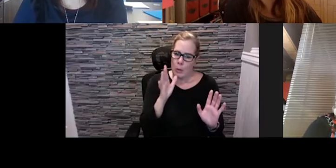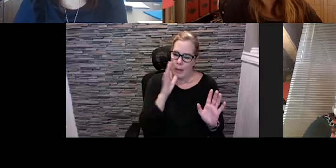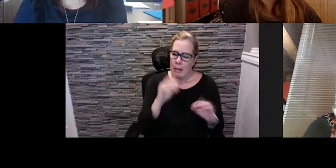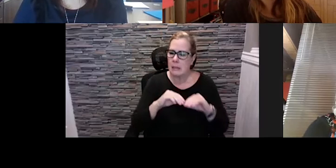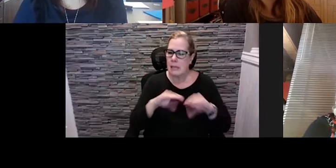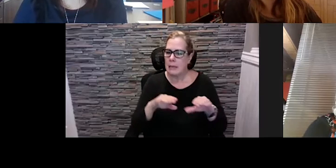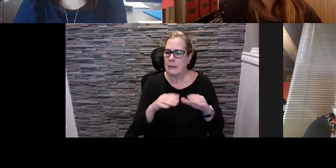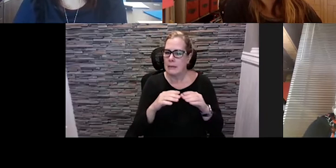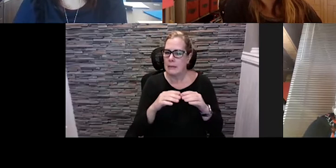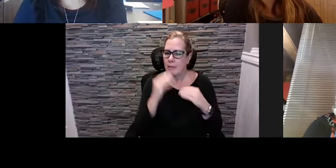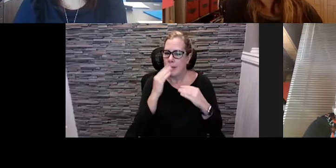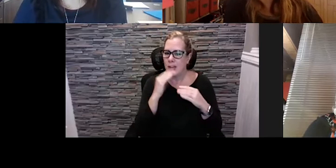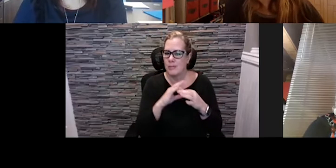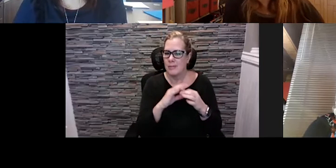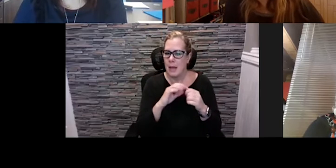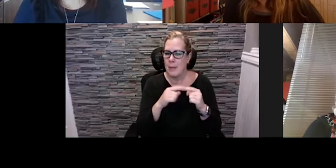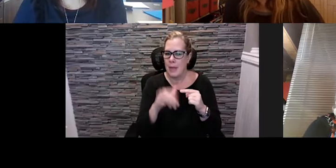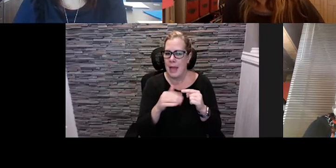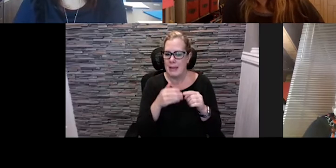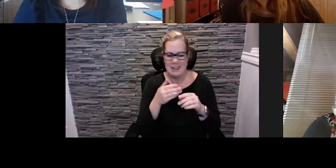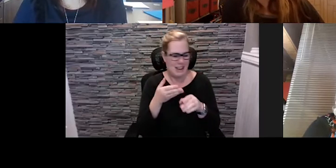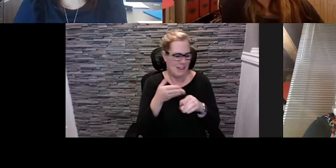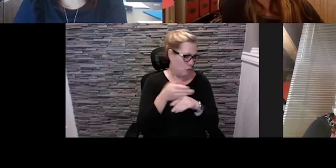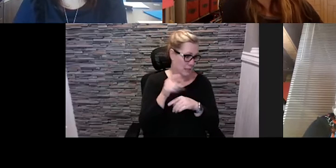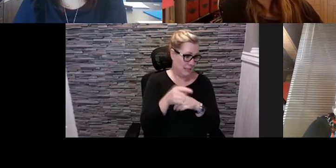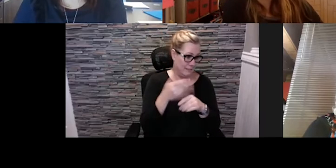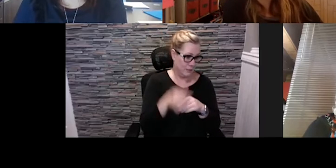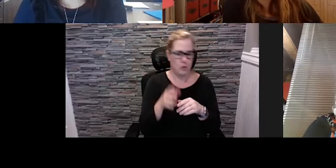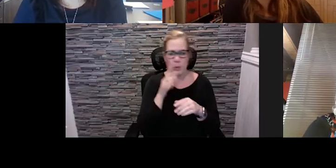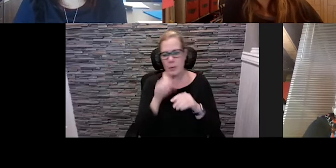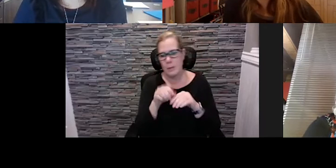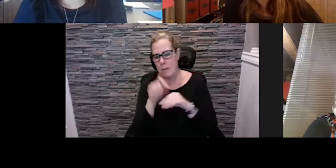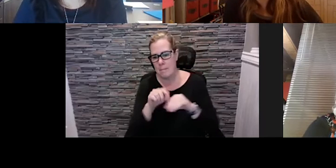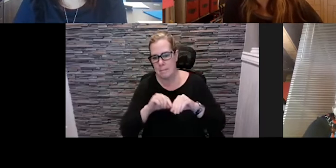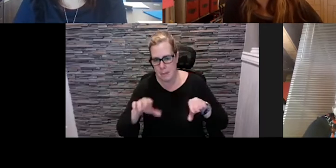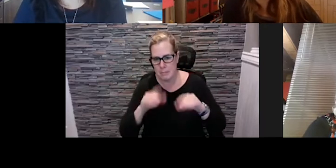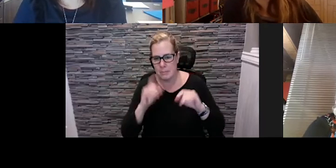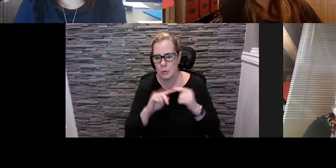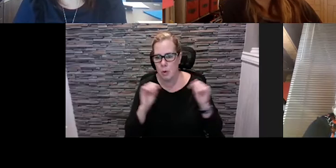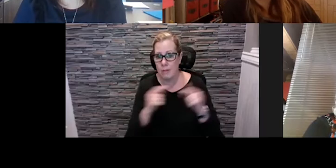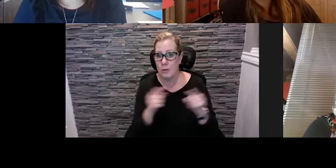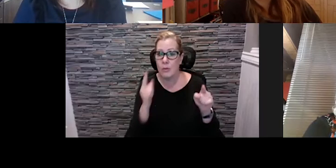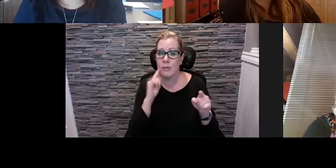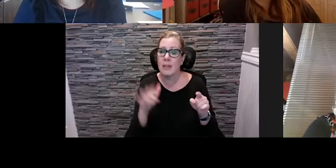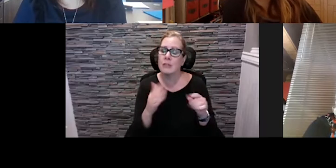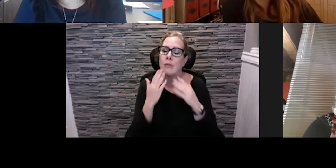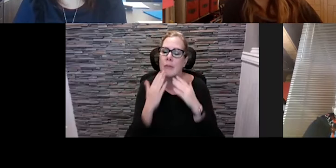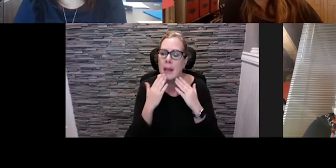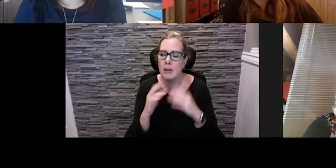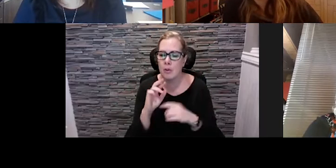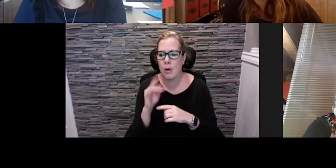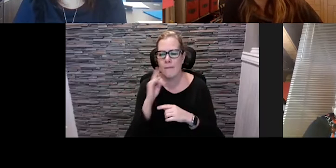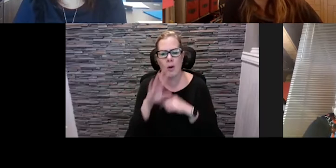for that uh relaunch lunch shortly after this one and so uh rob thank you so much and for doing that and for all this great